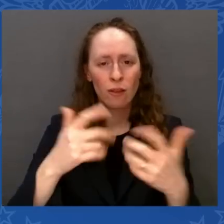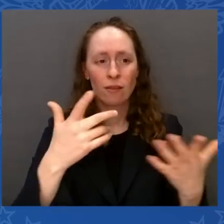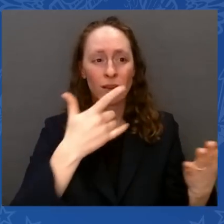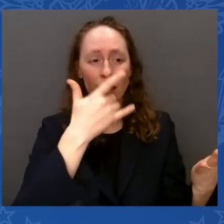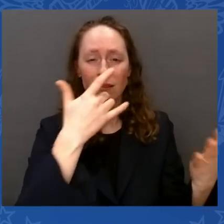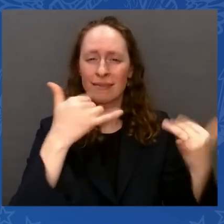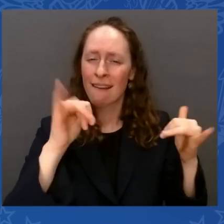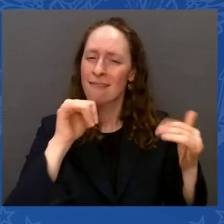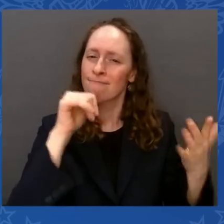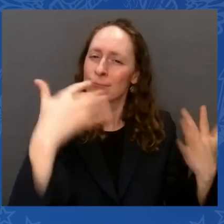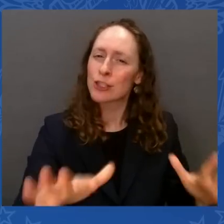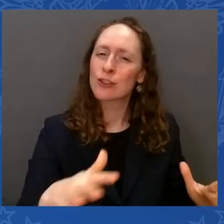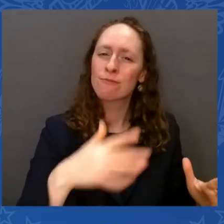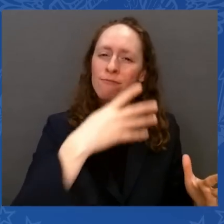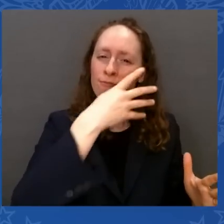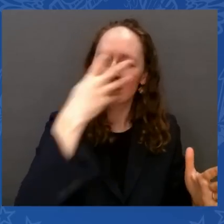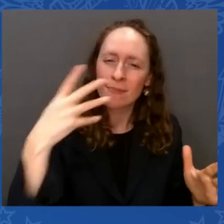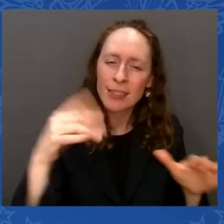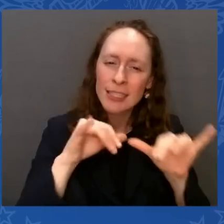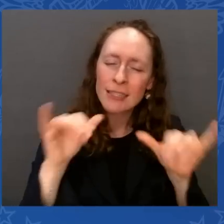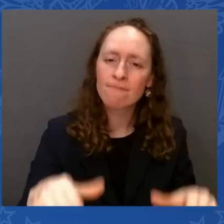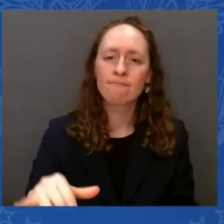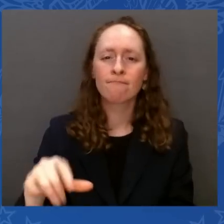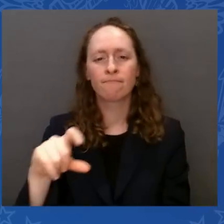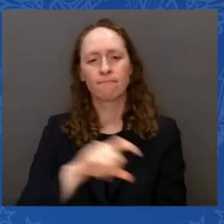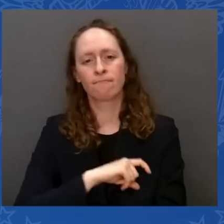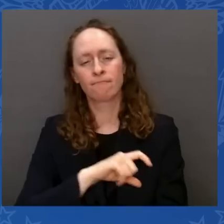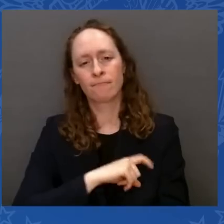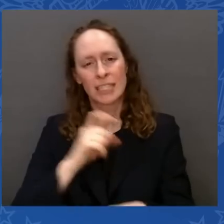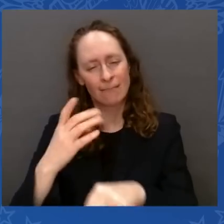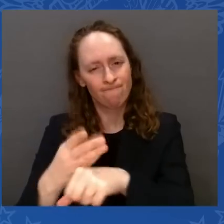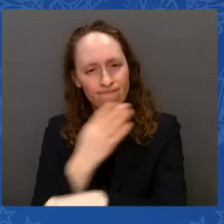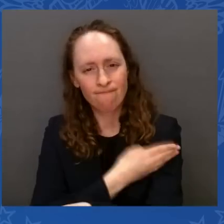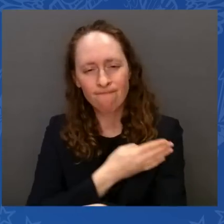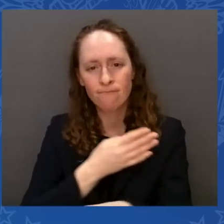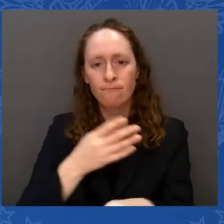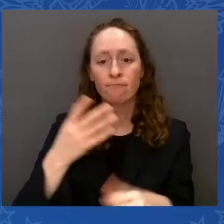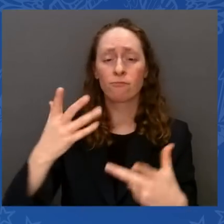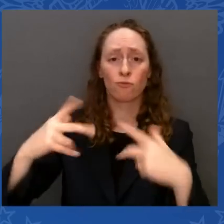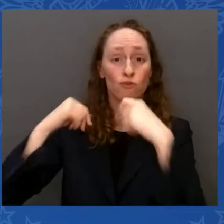We need to protect voting rights and the right to choose. Ladies and gentlemen,